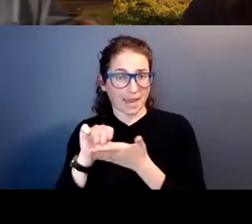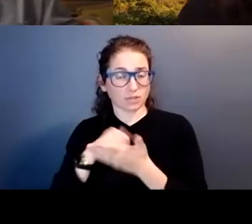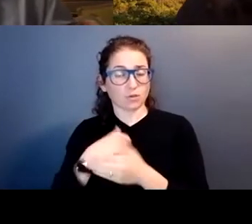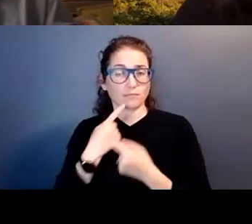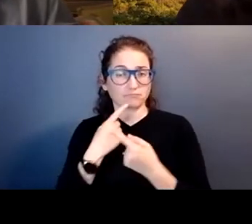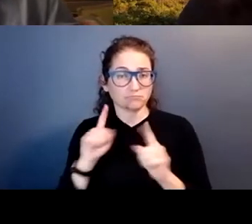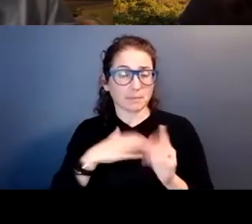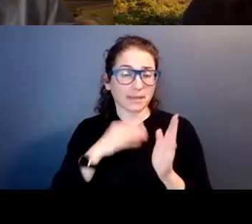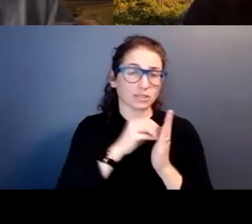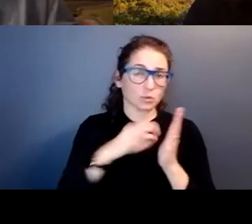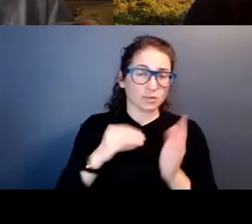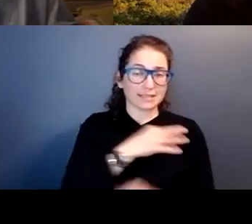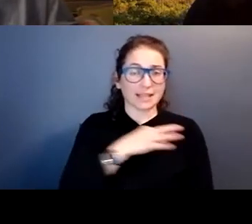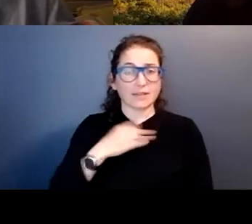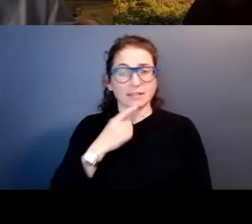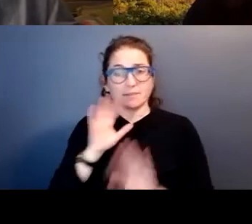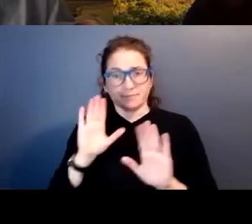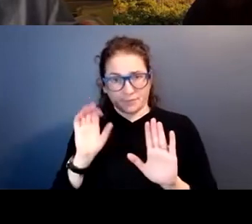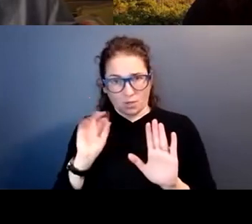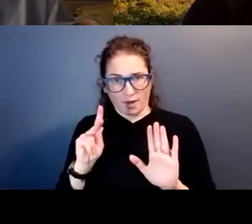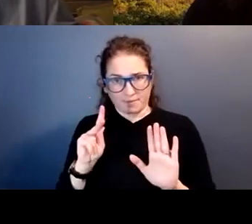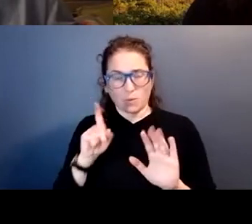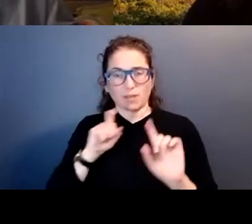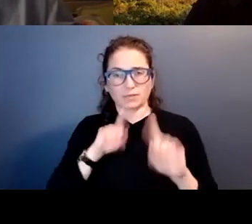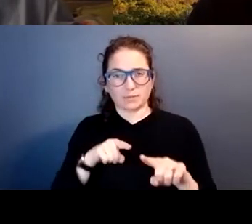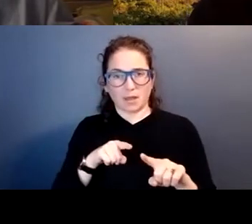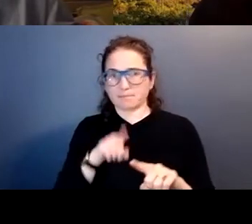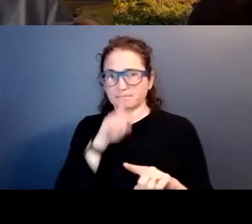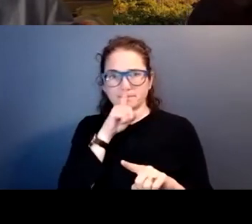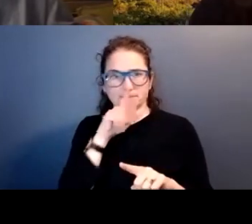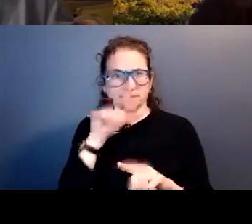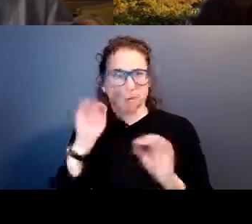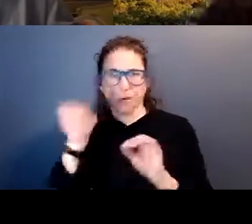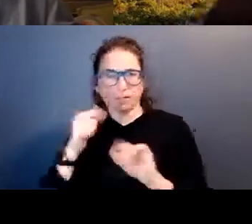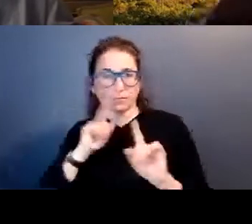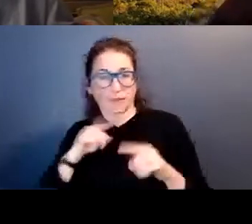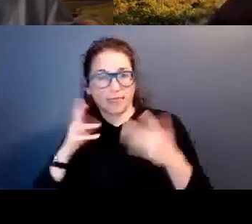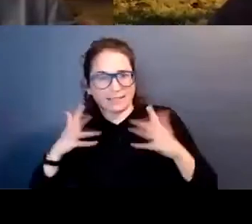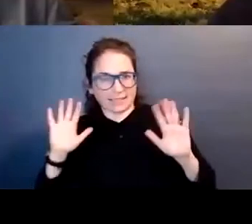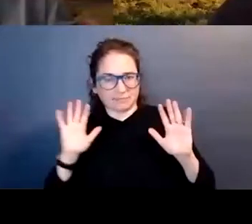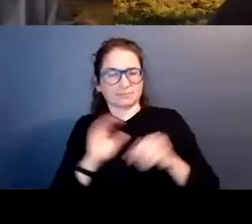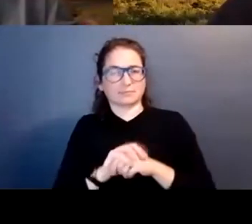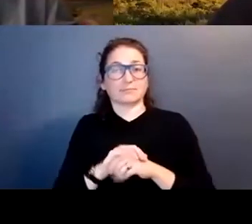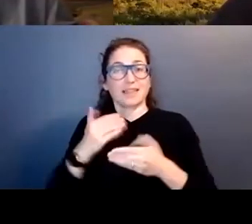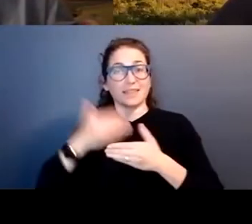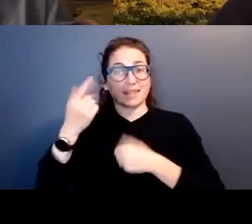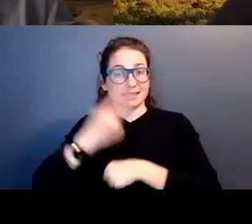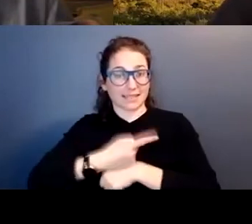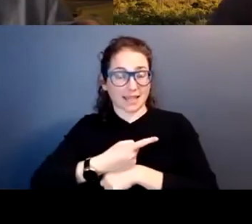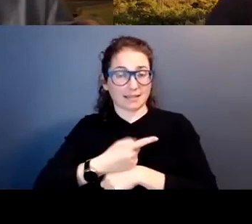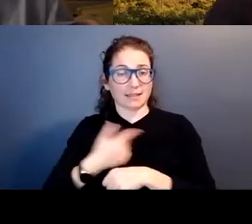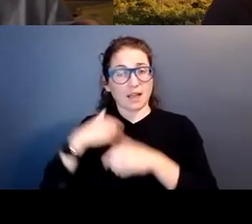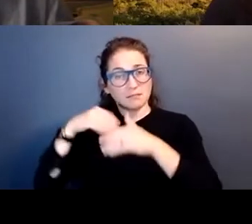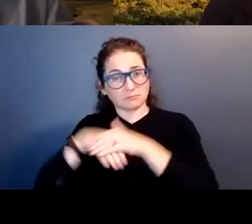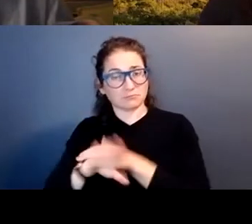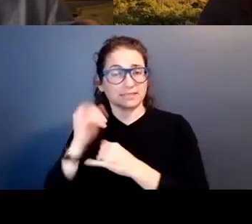my students and our staff, okay, we had a response. No one else respond. That's it. And the next day I walked into